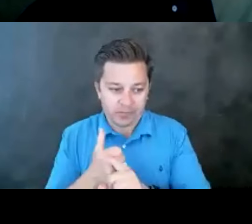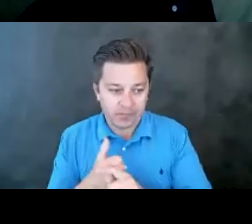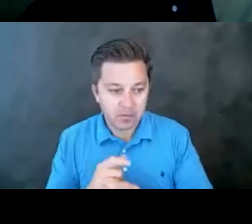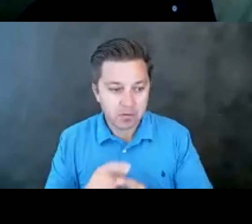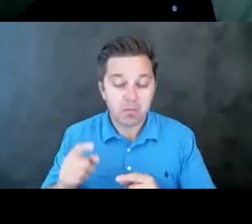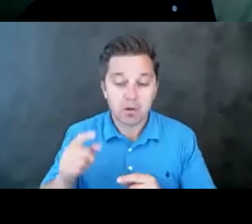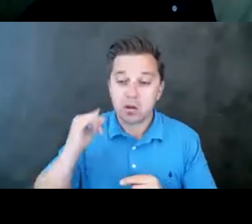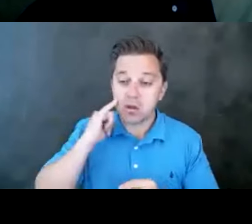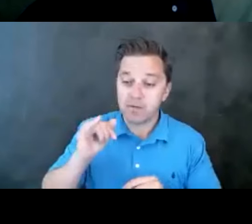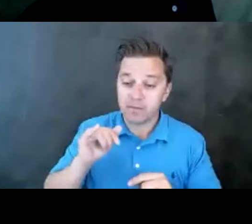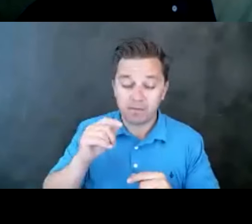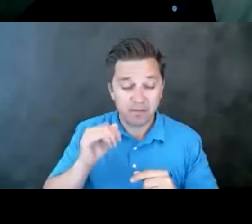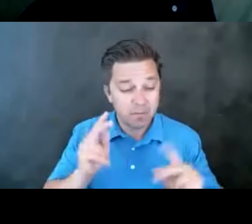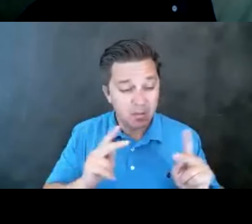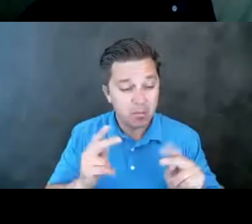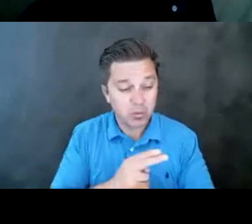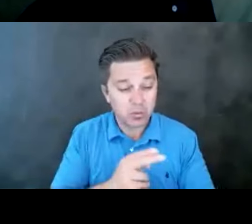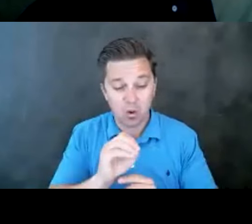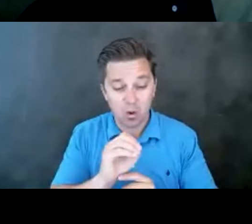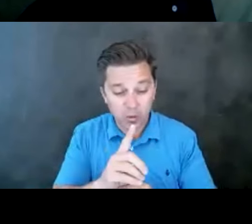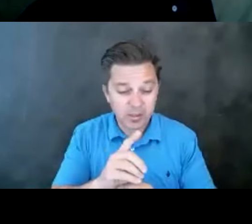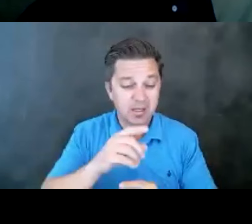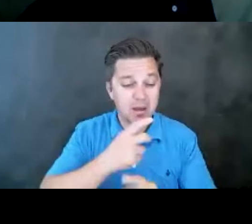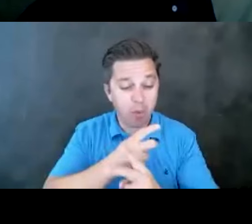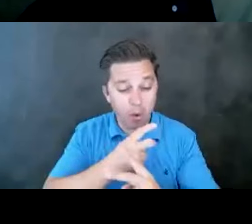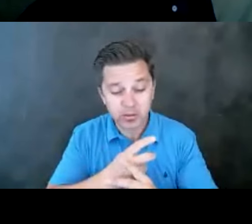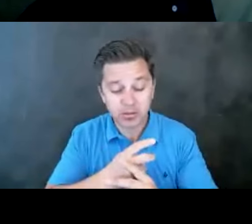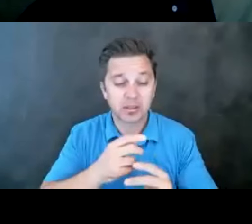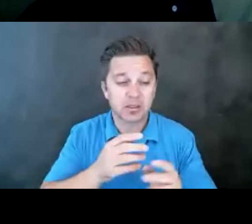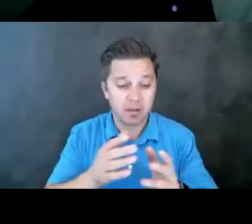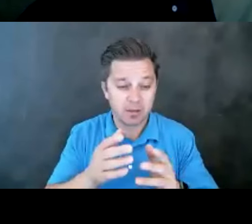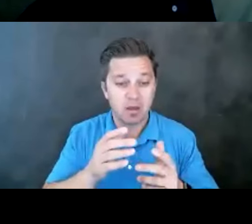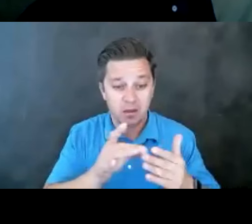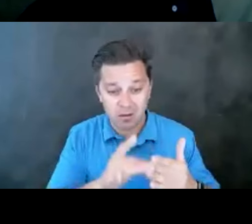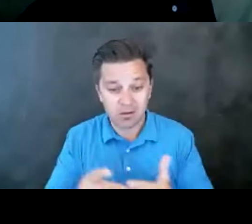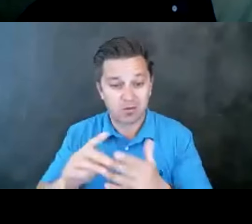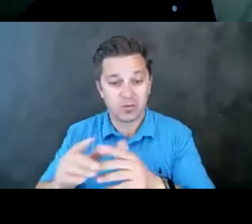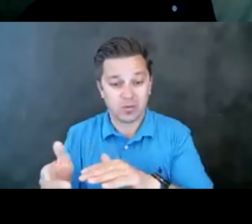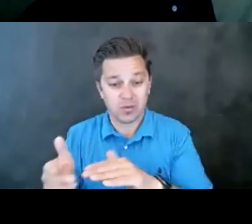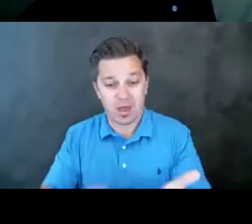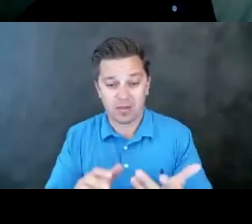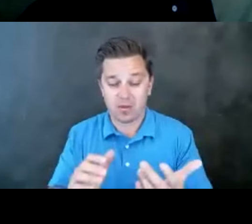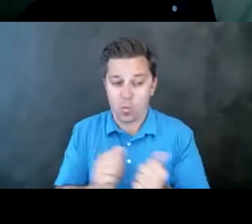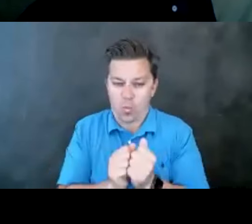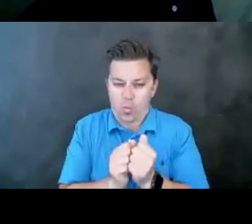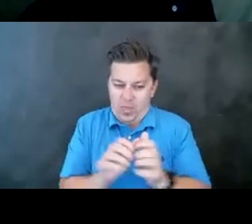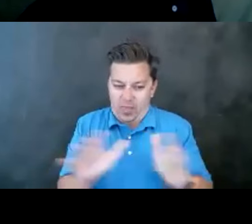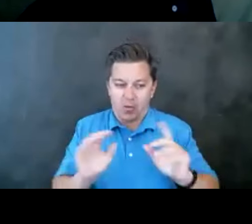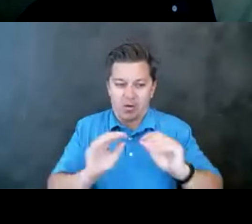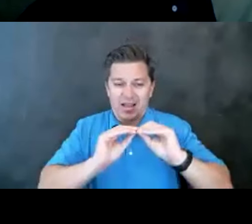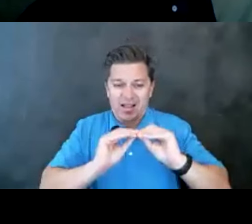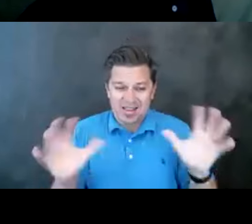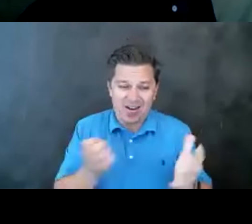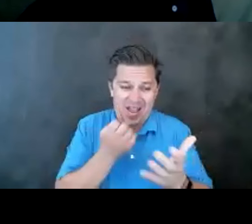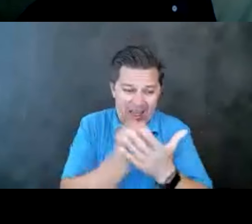uses overdose or poisoning to make a suicide attempt that results in death, without clear-cut evidence of it being an